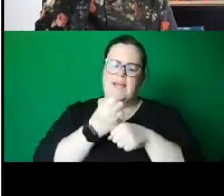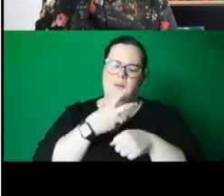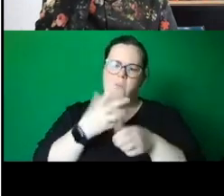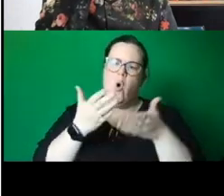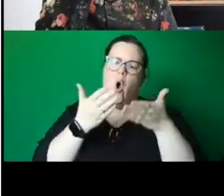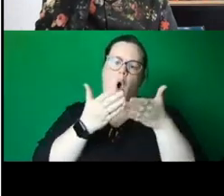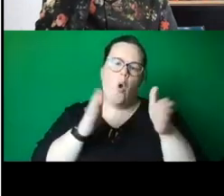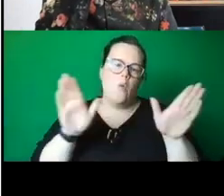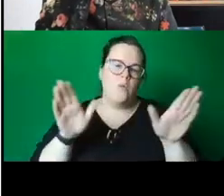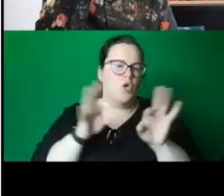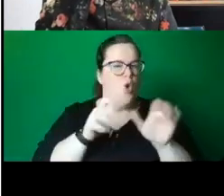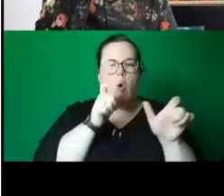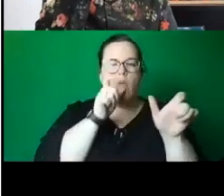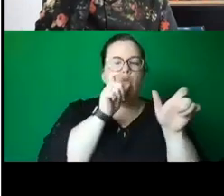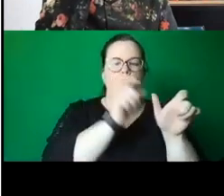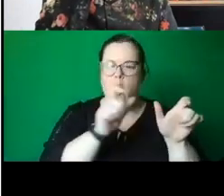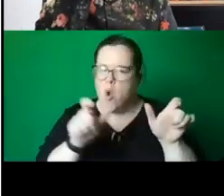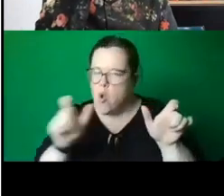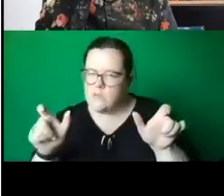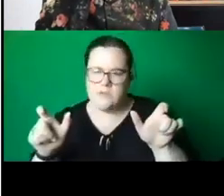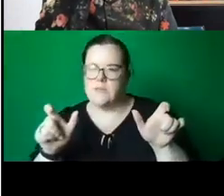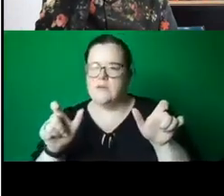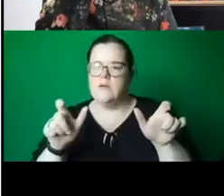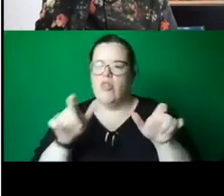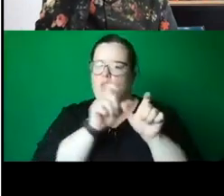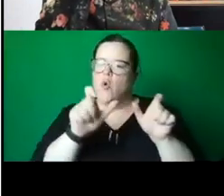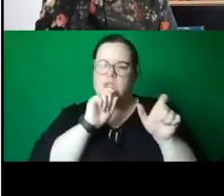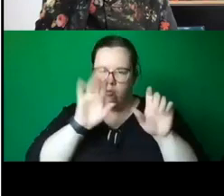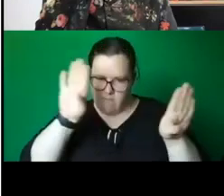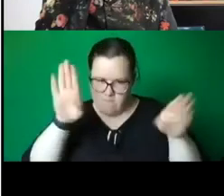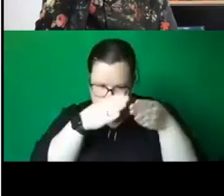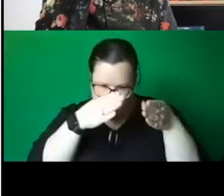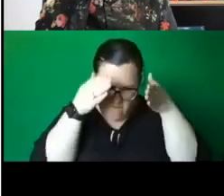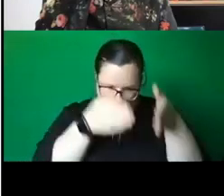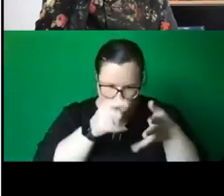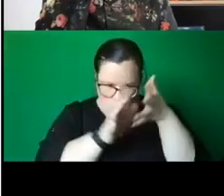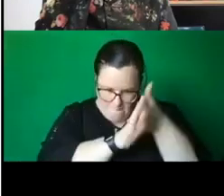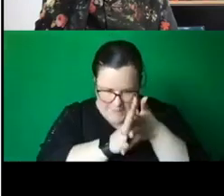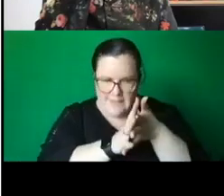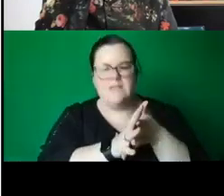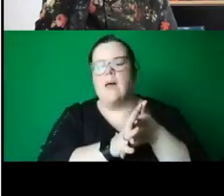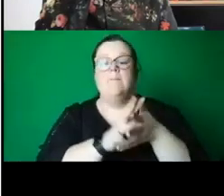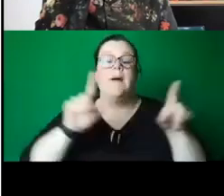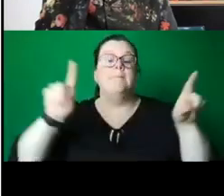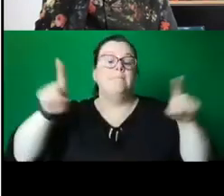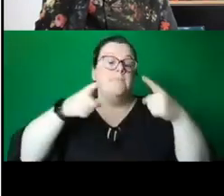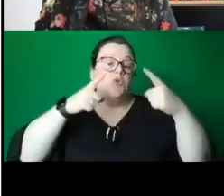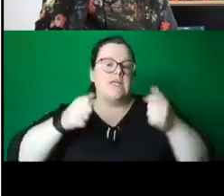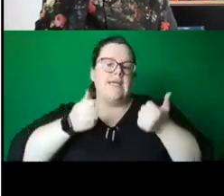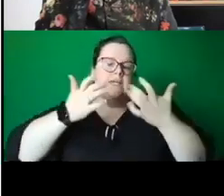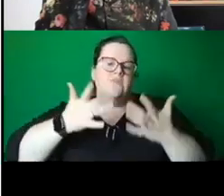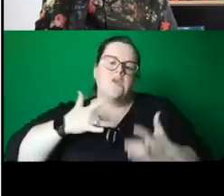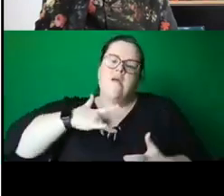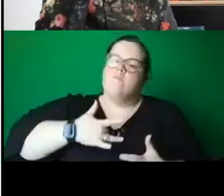than, for me, the words would, would close the meanings. Yeah, so I'm, I'm looking to use the sound more,